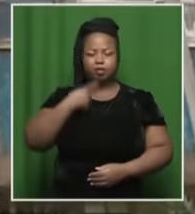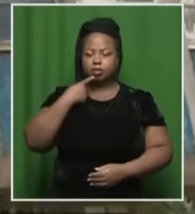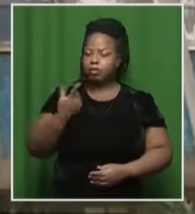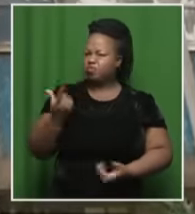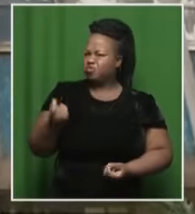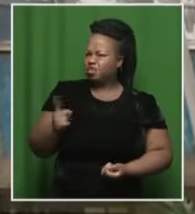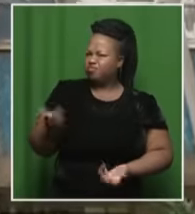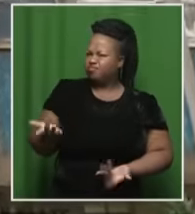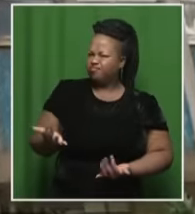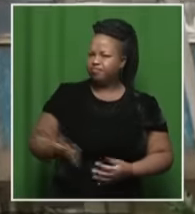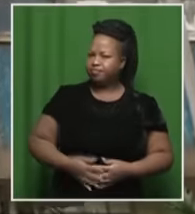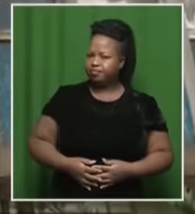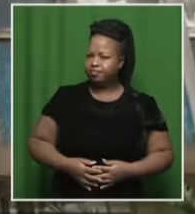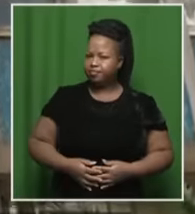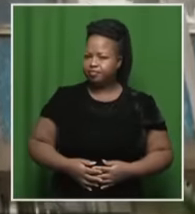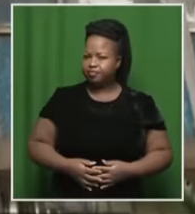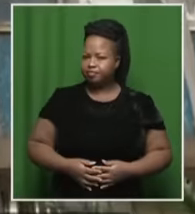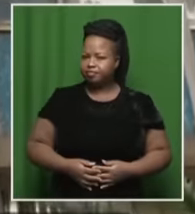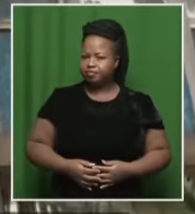have done.